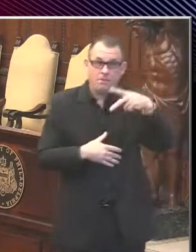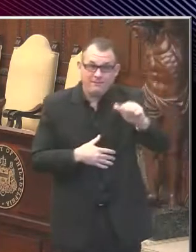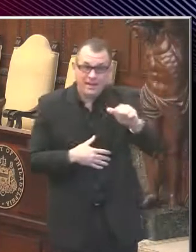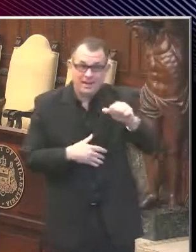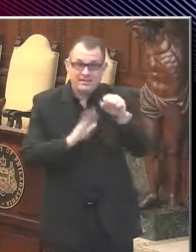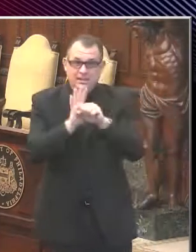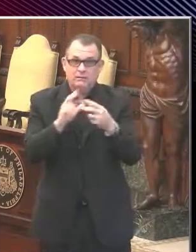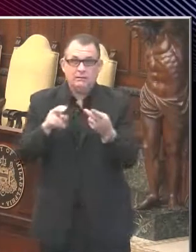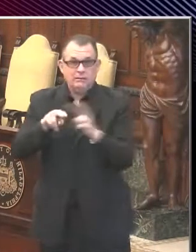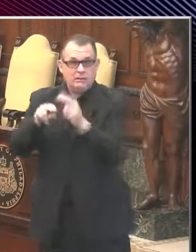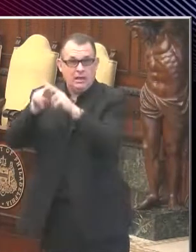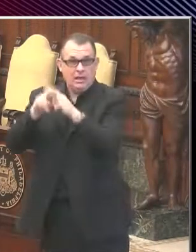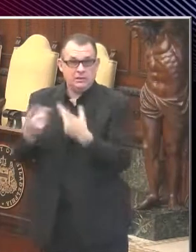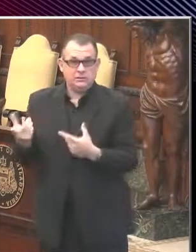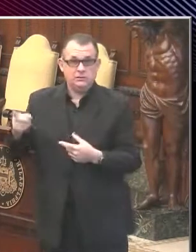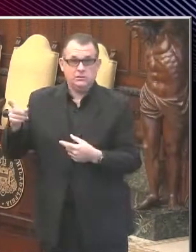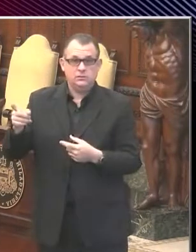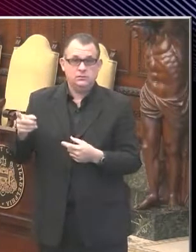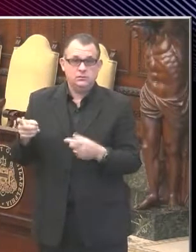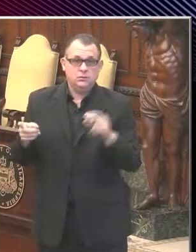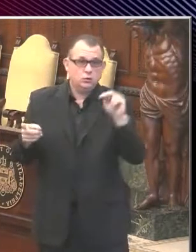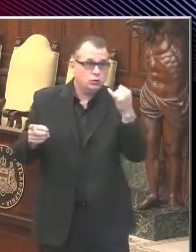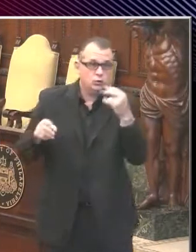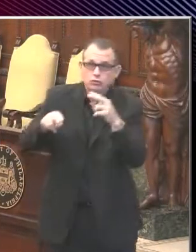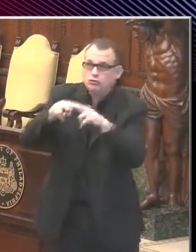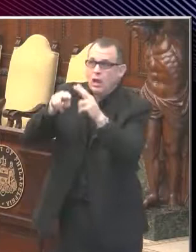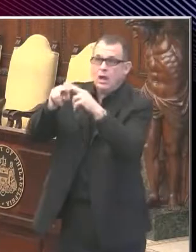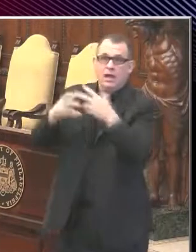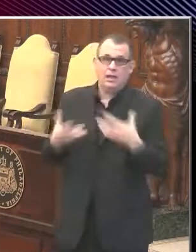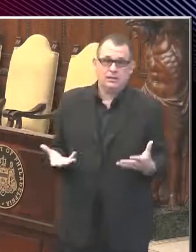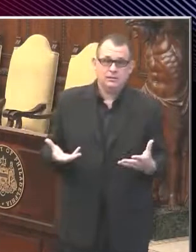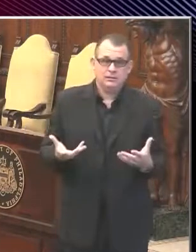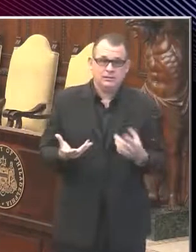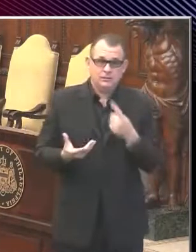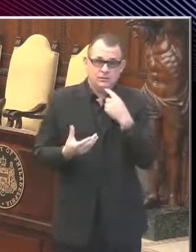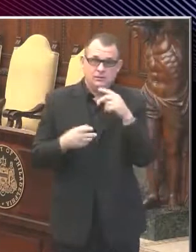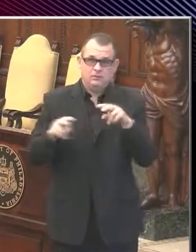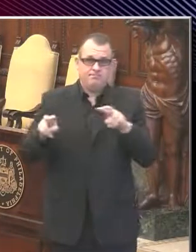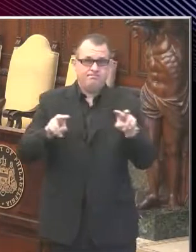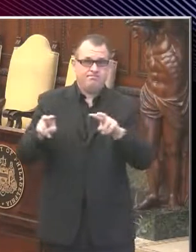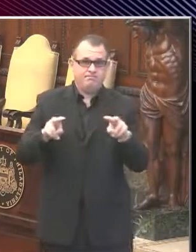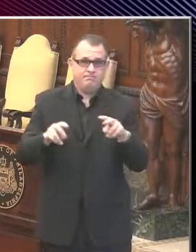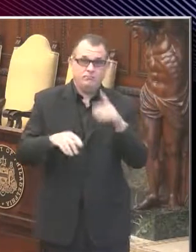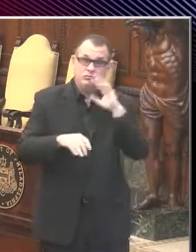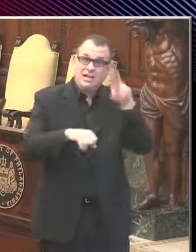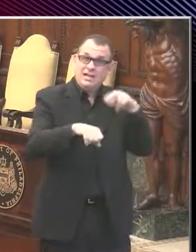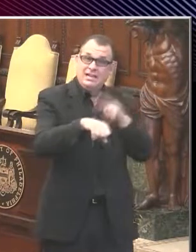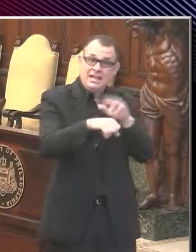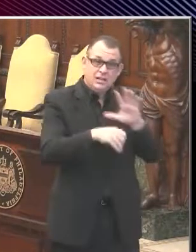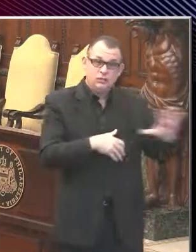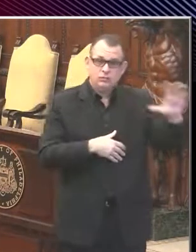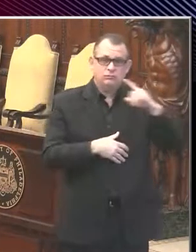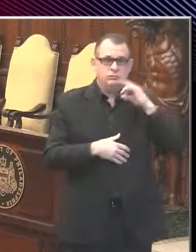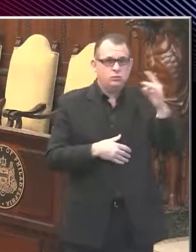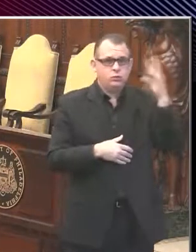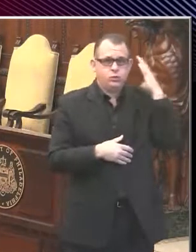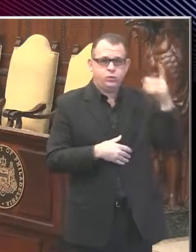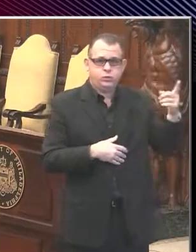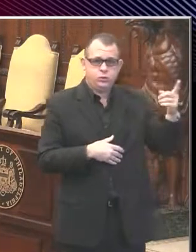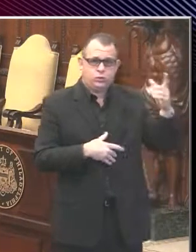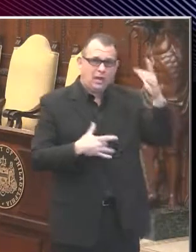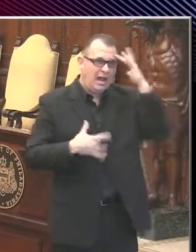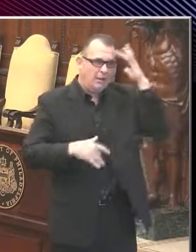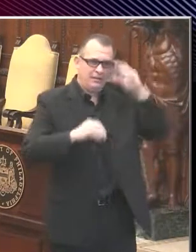rising in Delaware and they're rising in New Jersey. So in sum, nationally we are seeing a very big wave of this epidemic which will